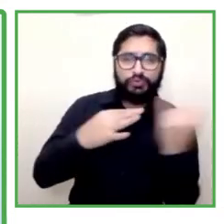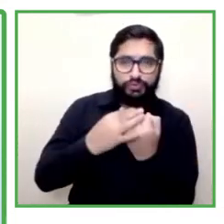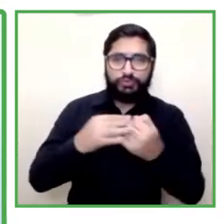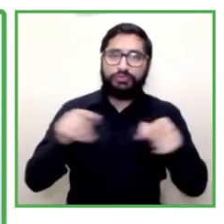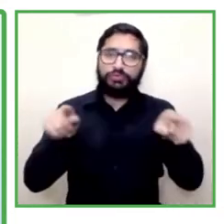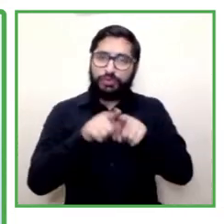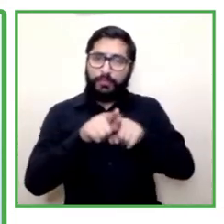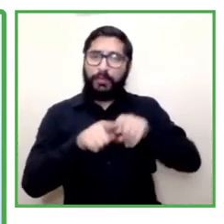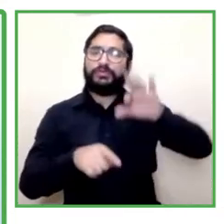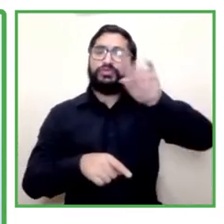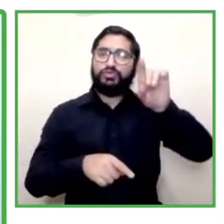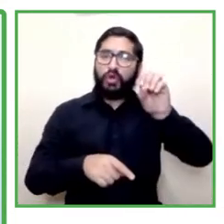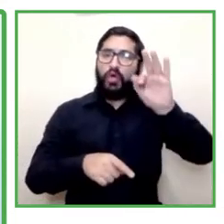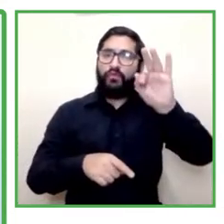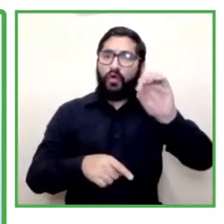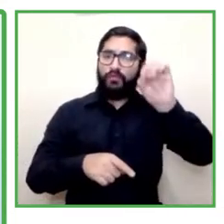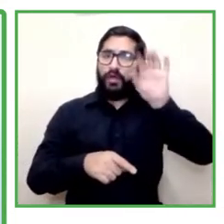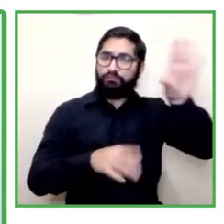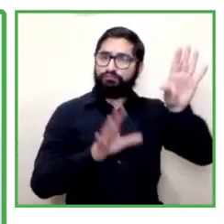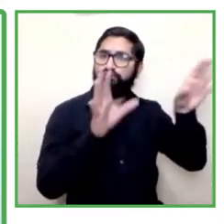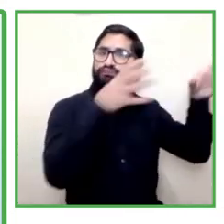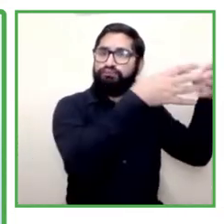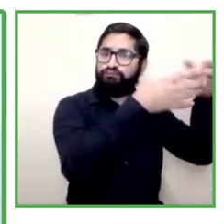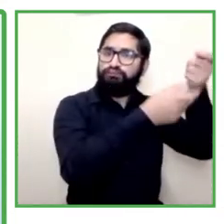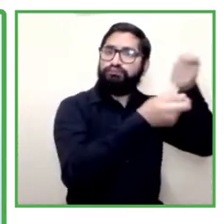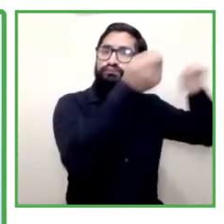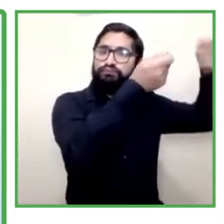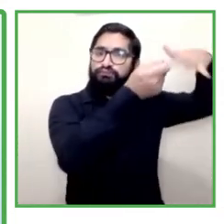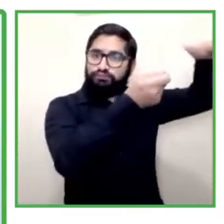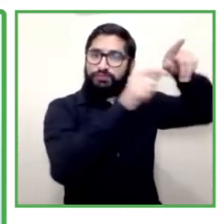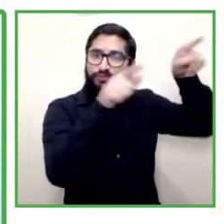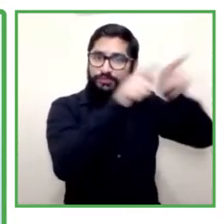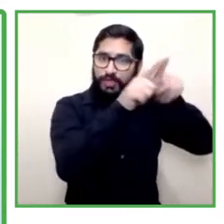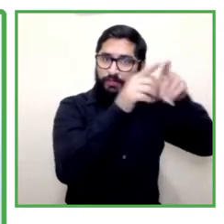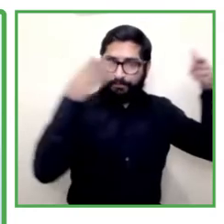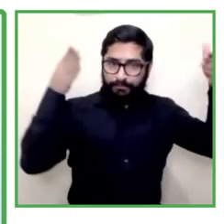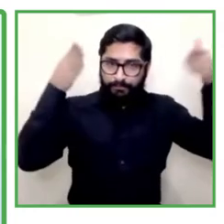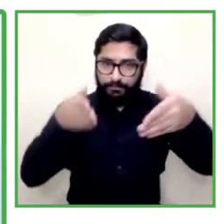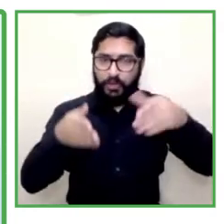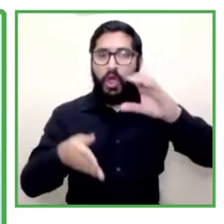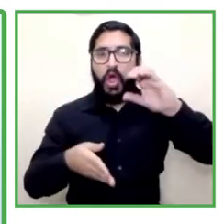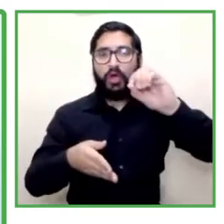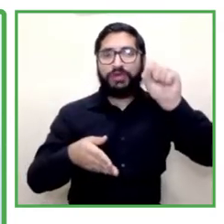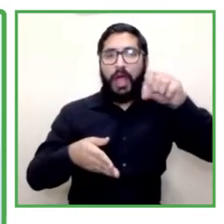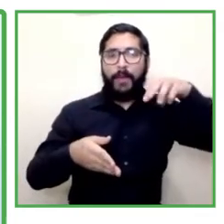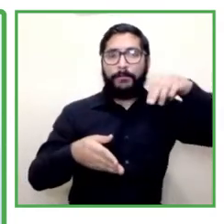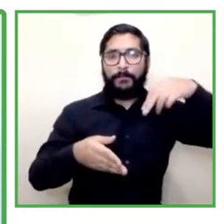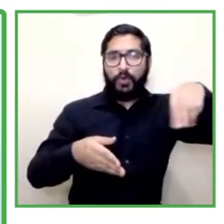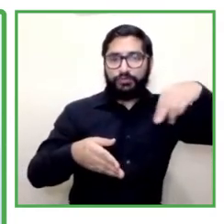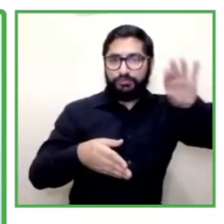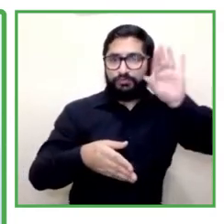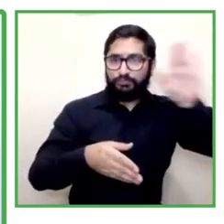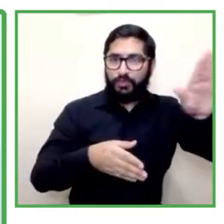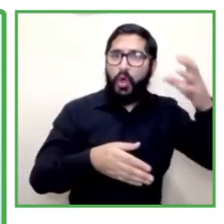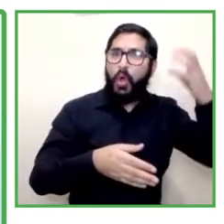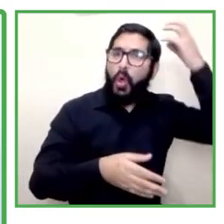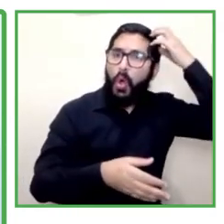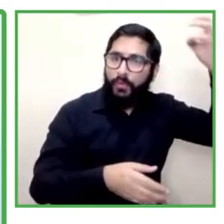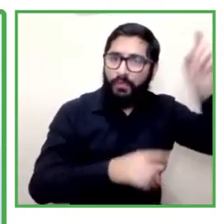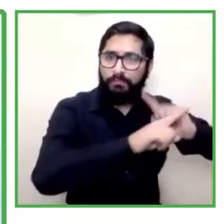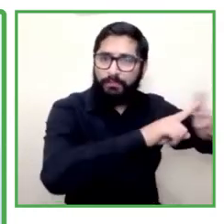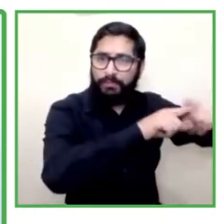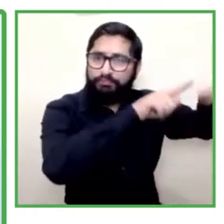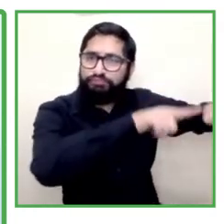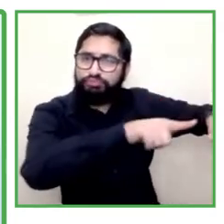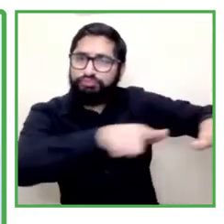productivity who have been great allies but and also foundations and national offices of disabilities and currently